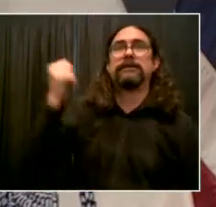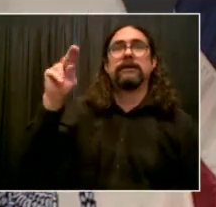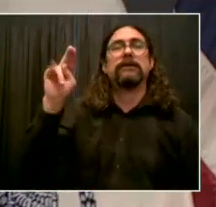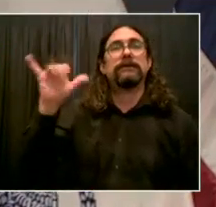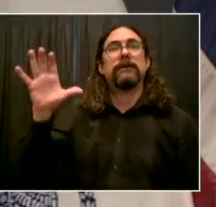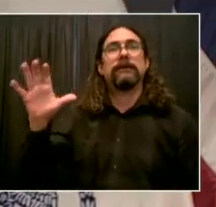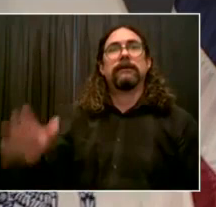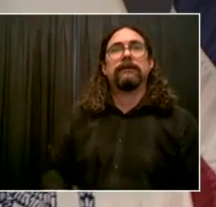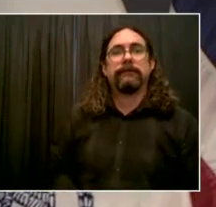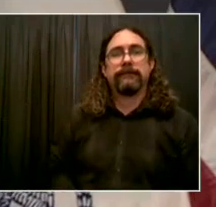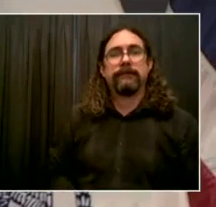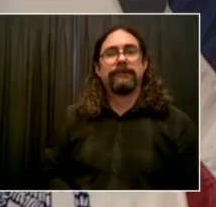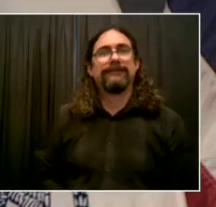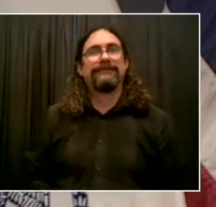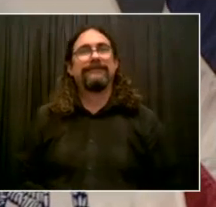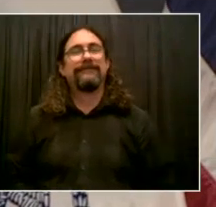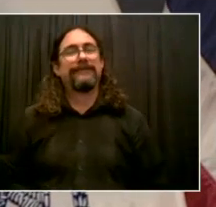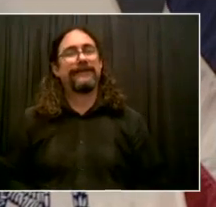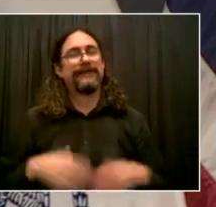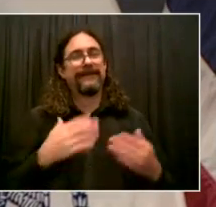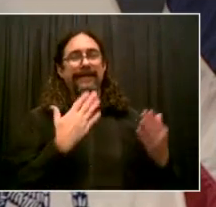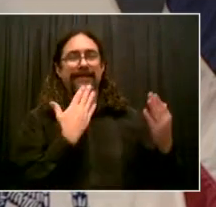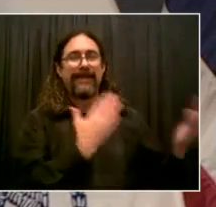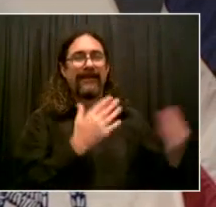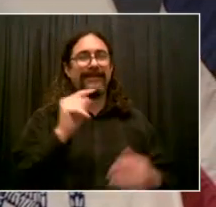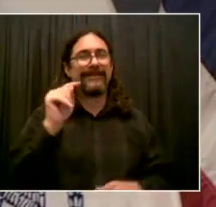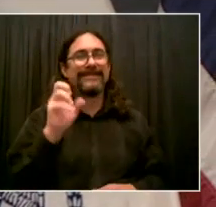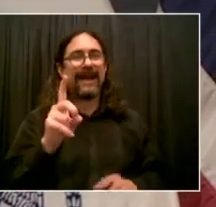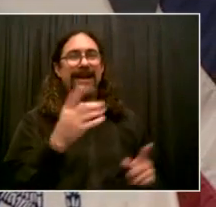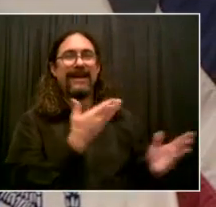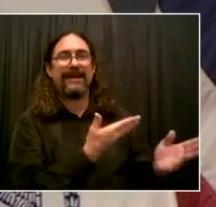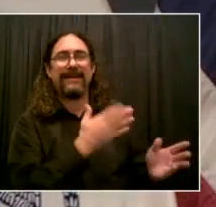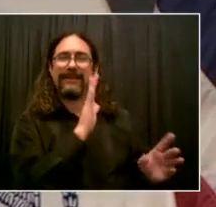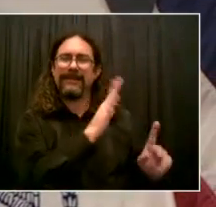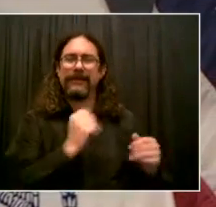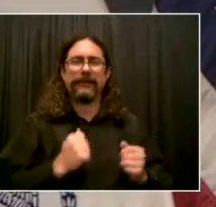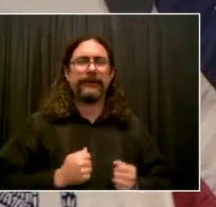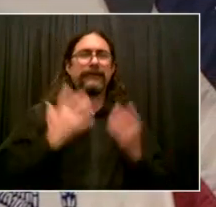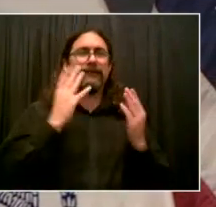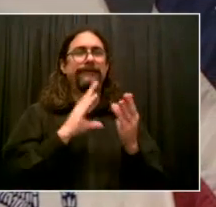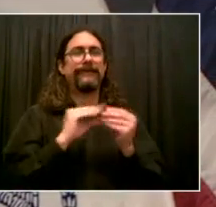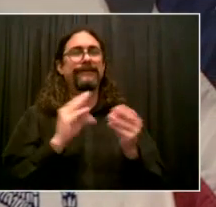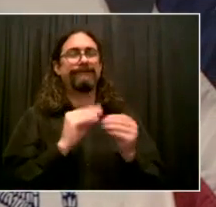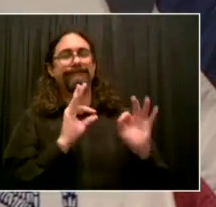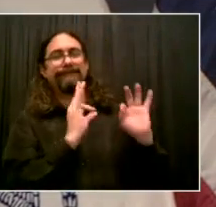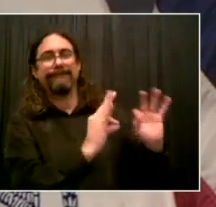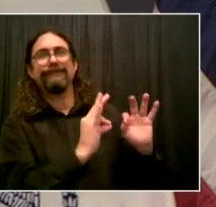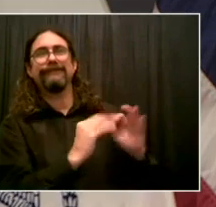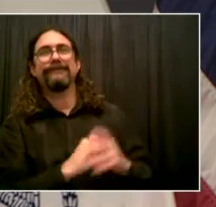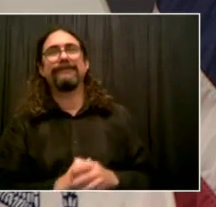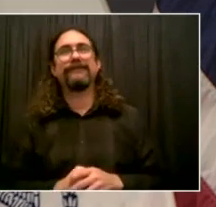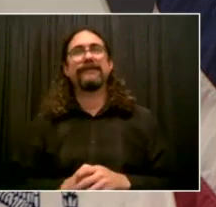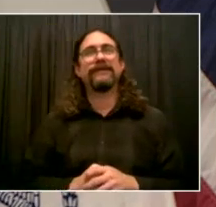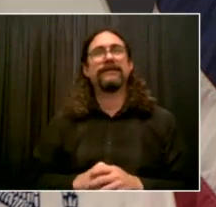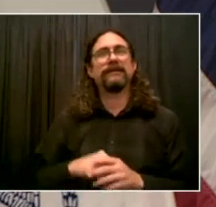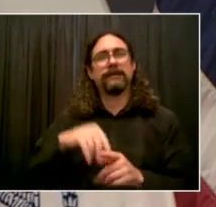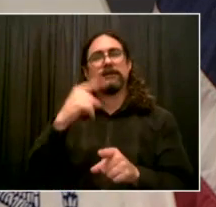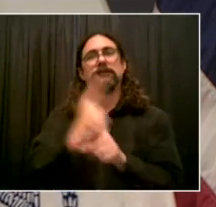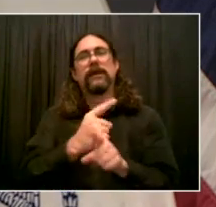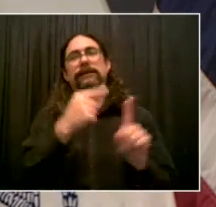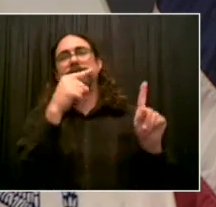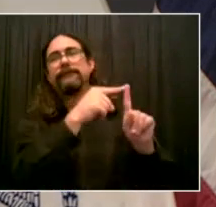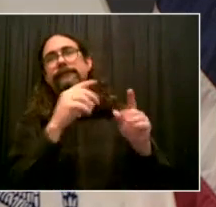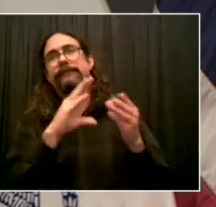Now, want you to hear heard from the folks or the architects here of this new Public Health Corps and what it's going to mean. I want you to get some perspective, and this is